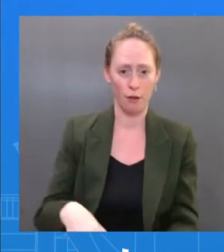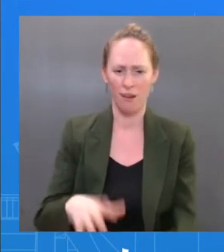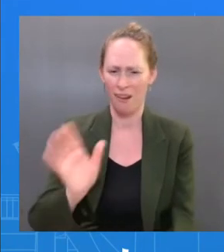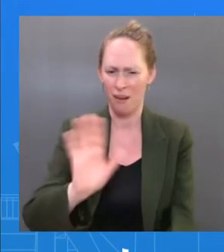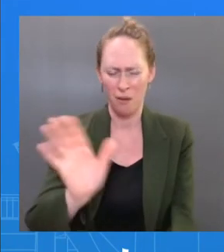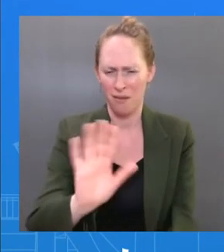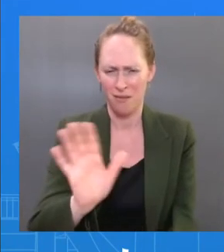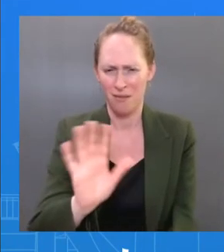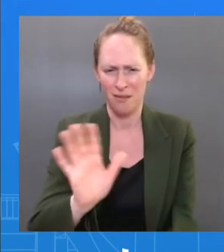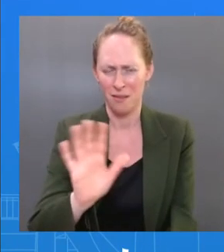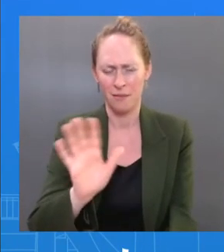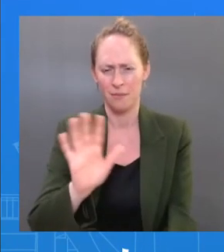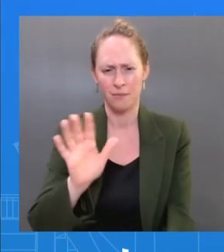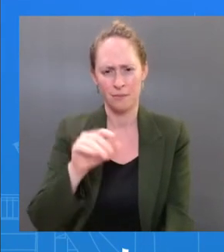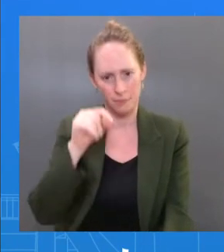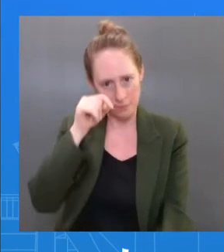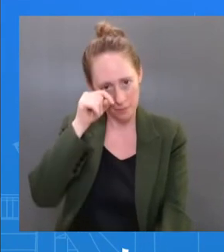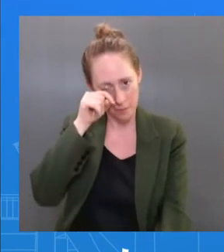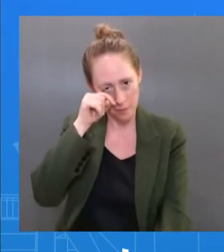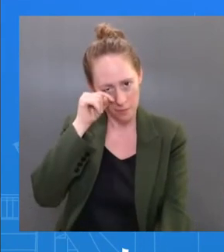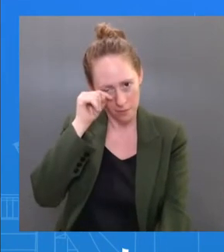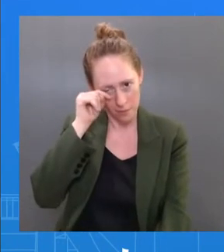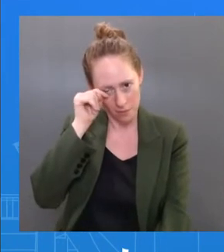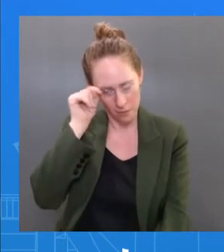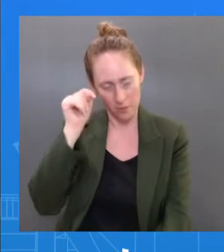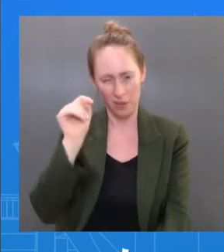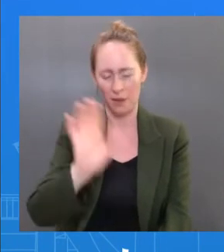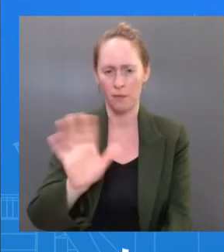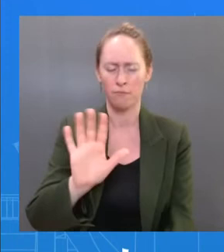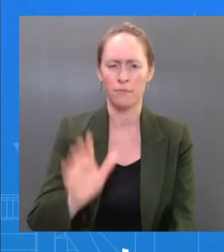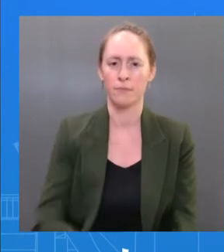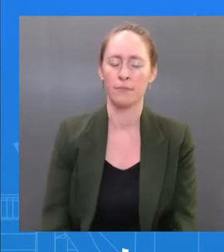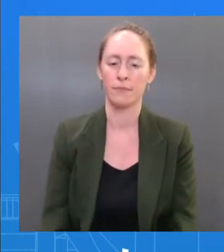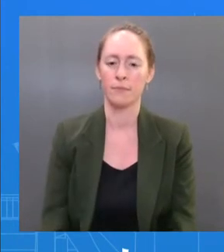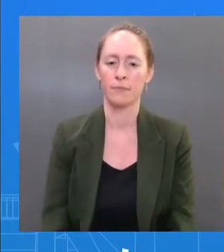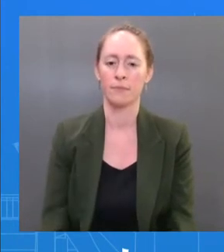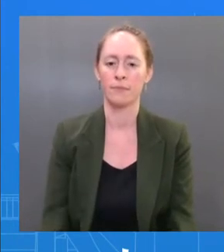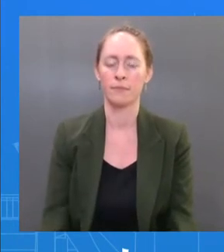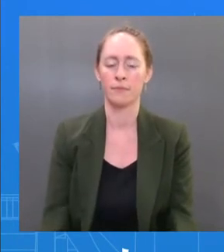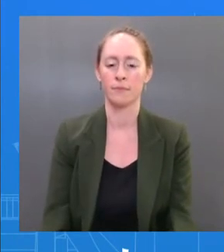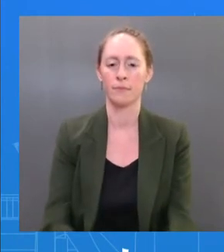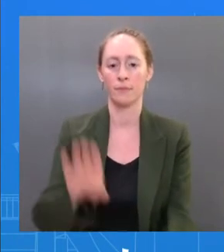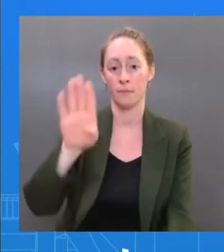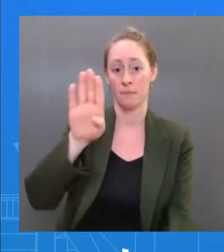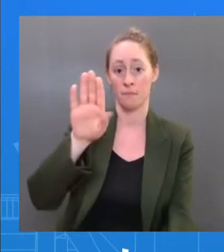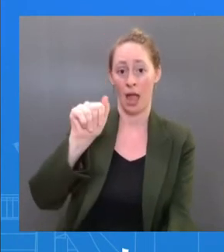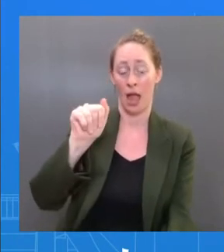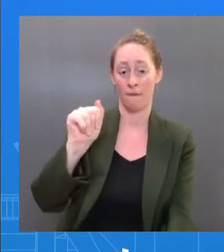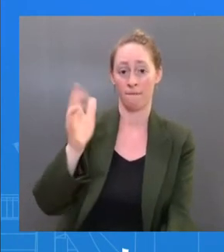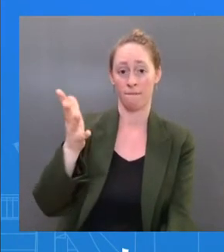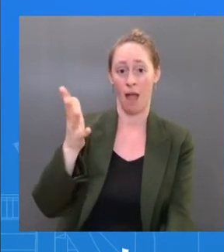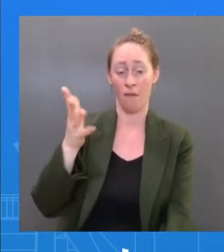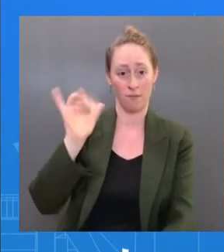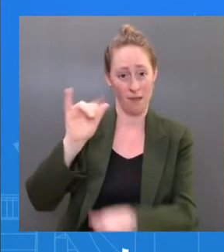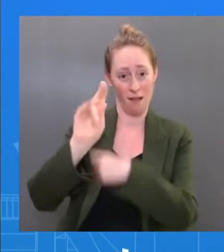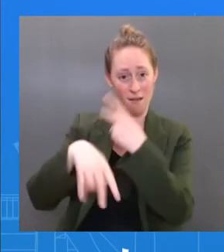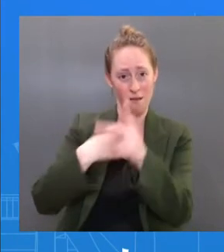podium — we have an incredibly contagious variant. And we've had a protocol that